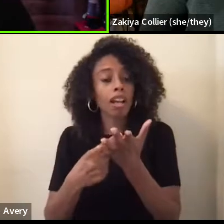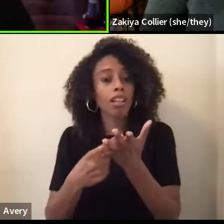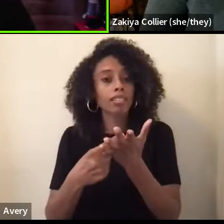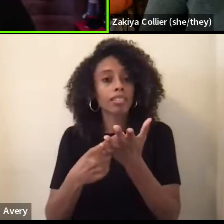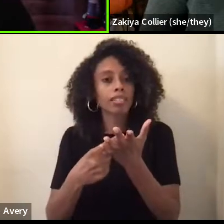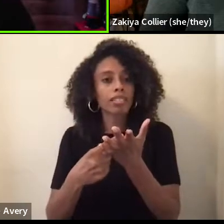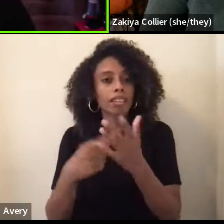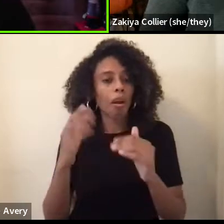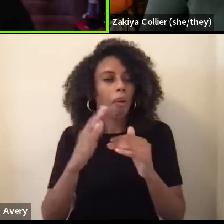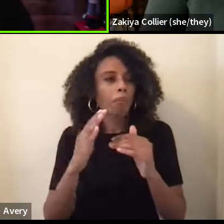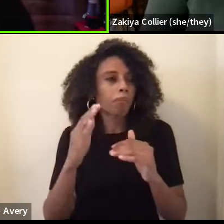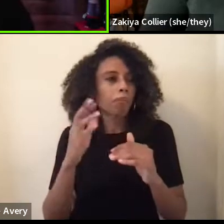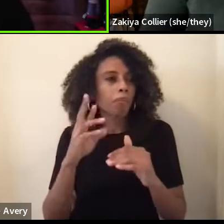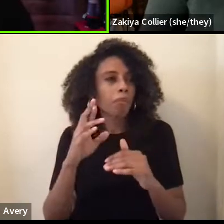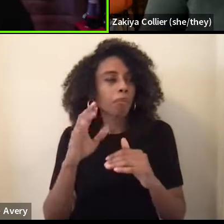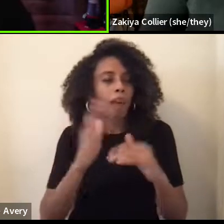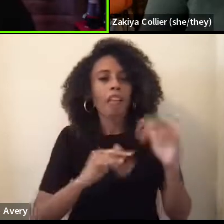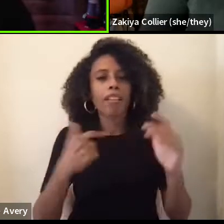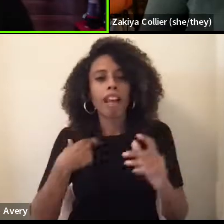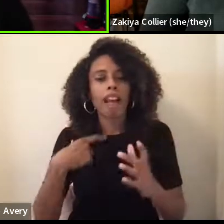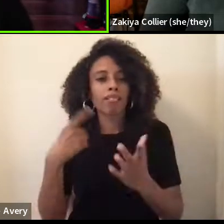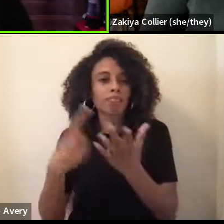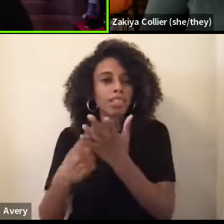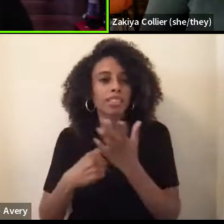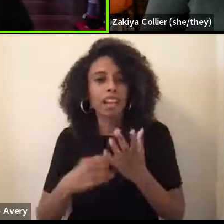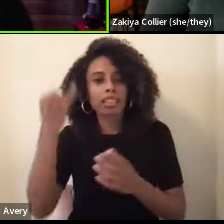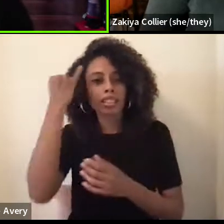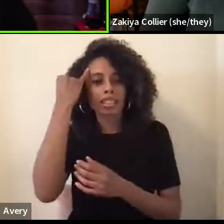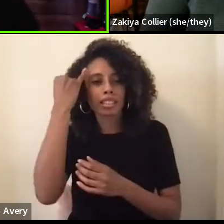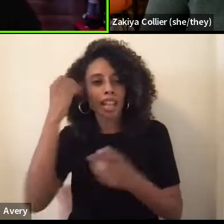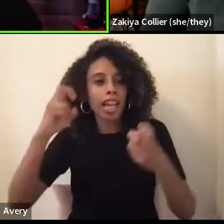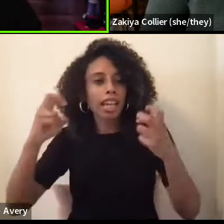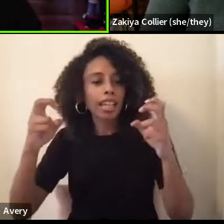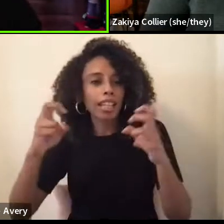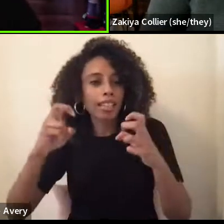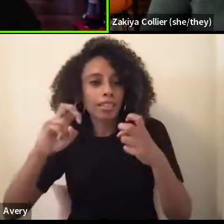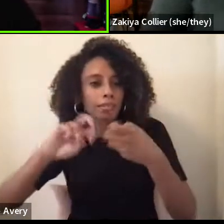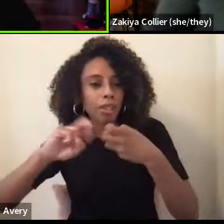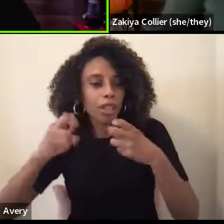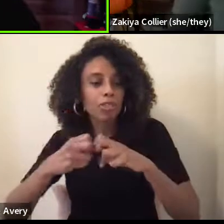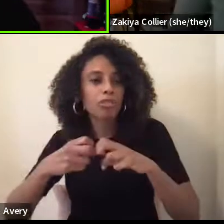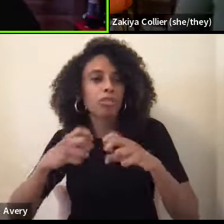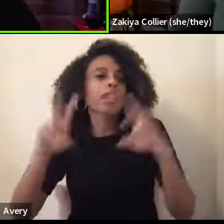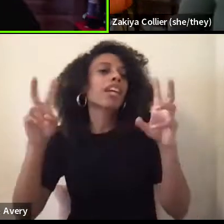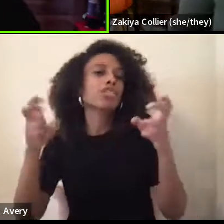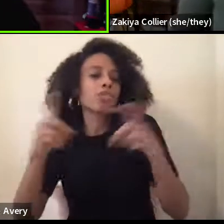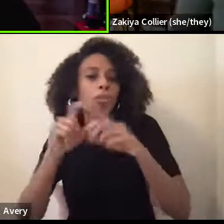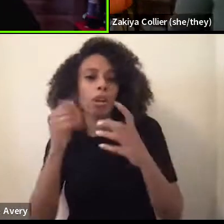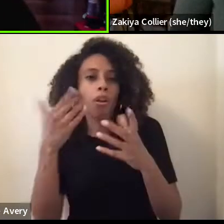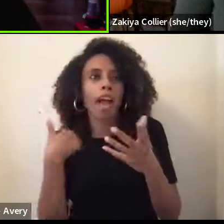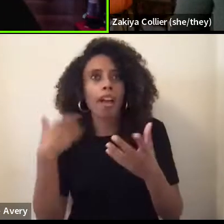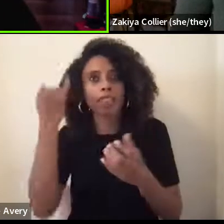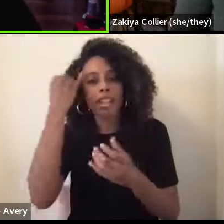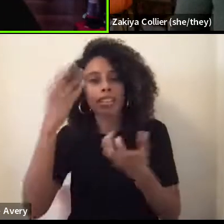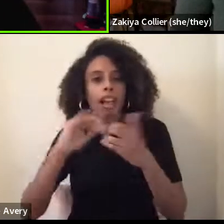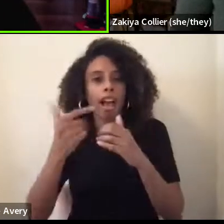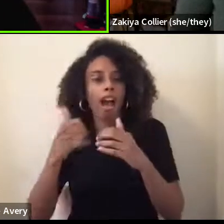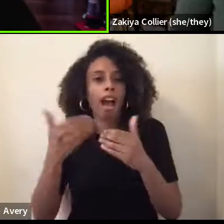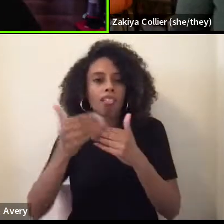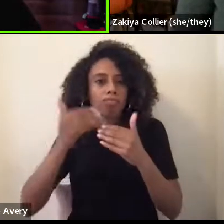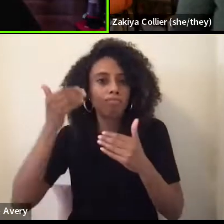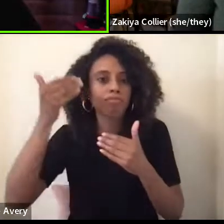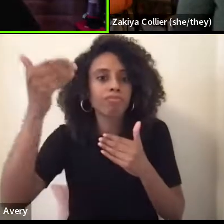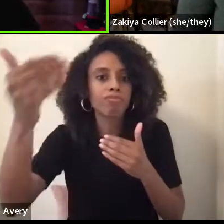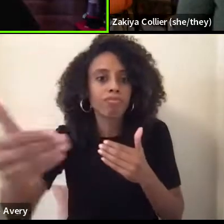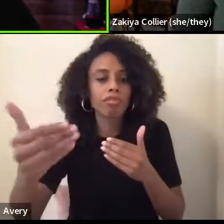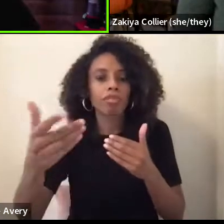having any kind of thoughts or ideas around moving forward. Uh, we get stuck in that space and that can become triggering. And a lot of people